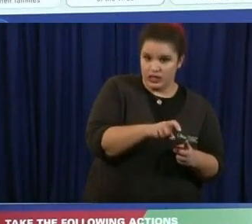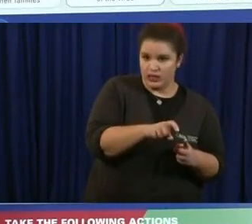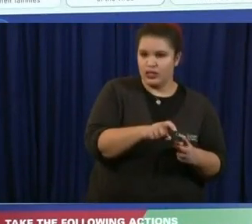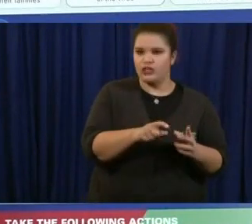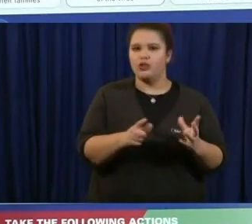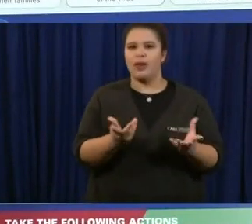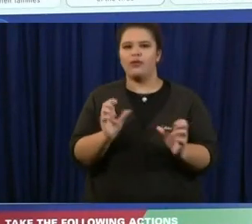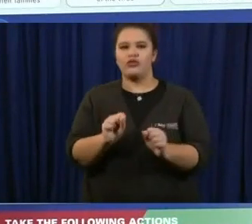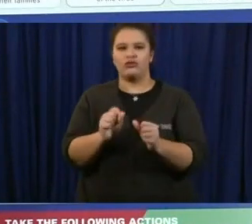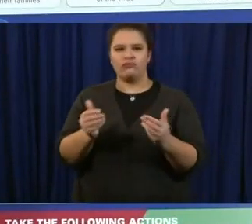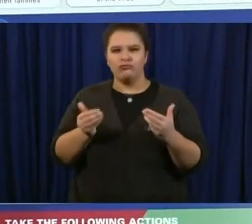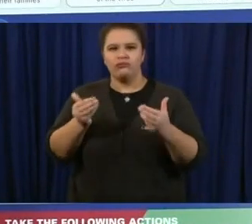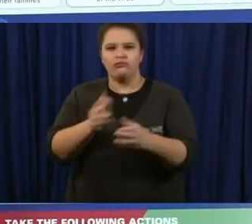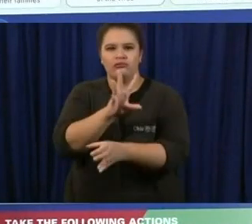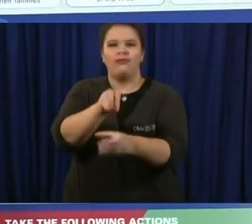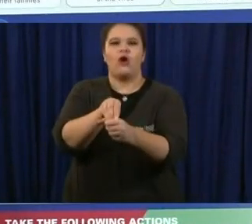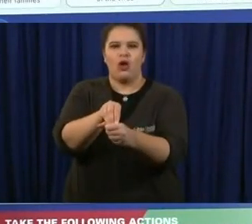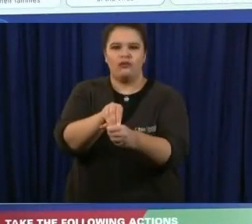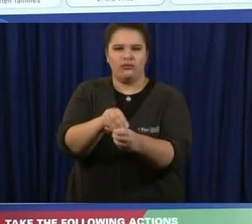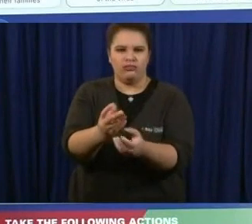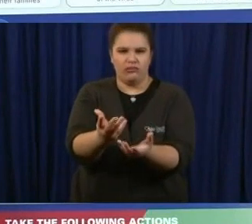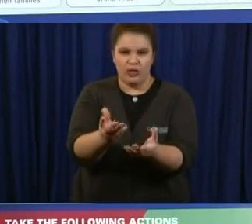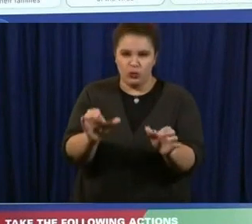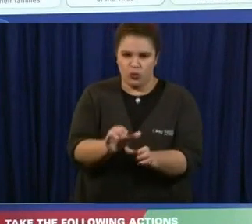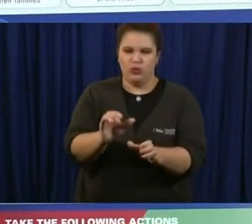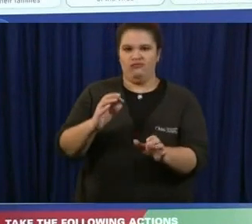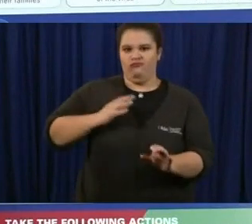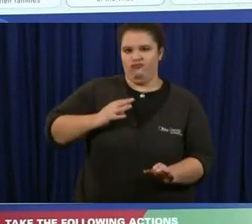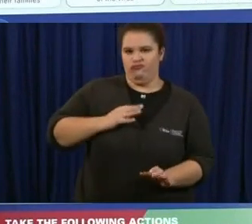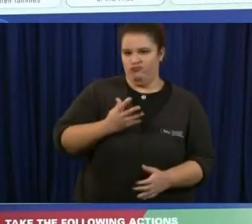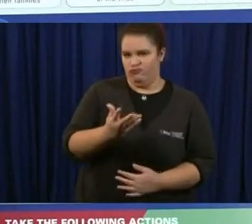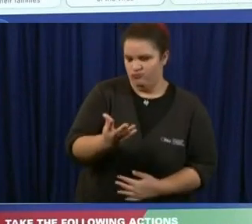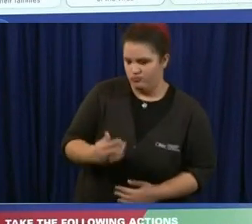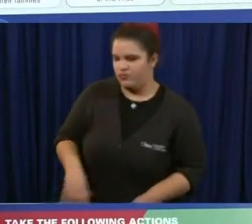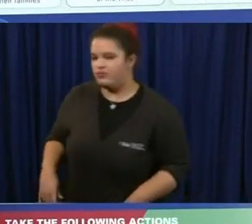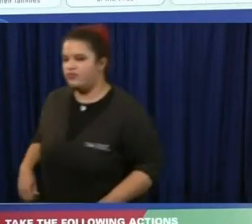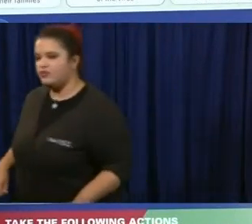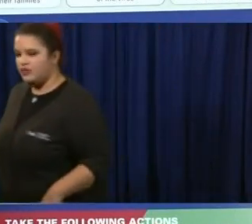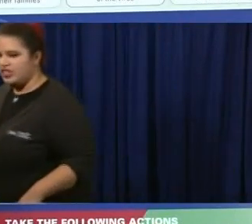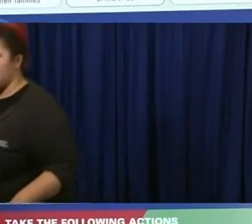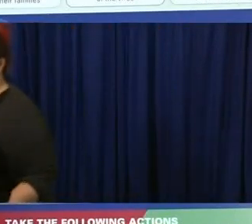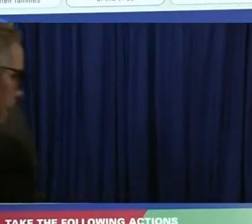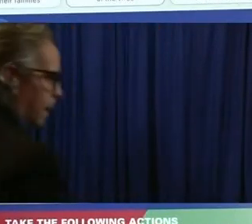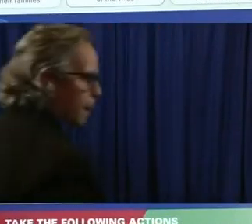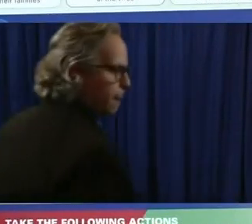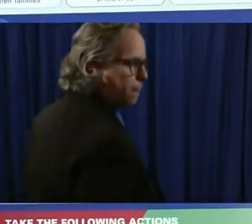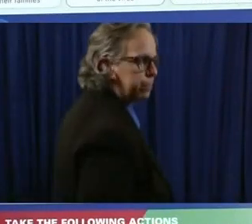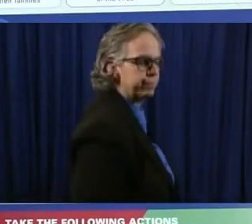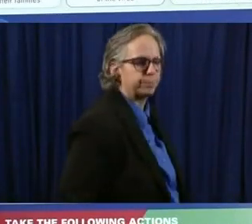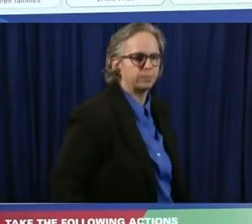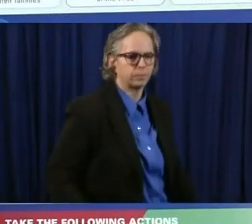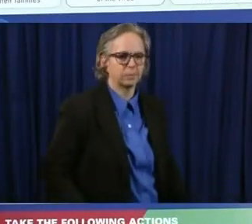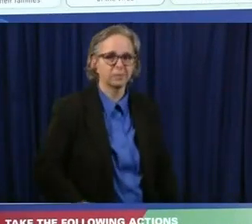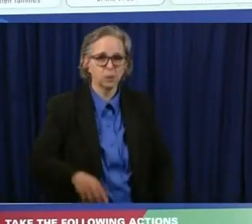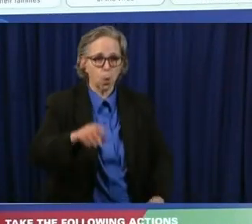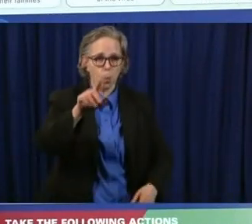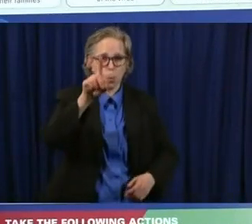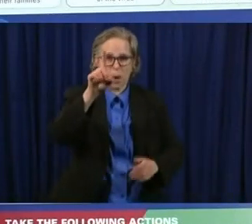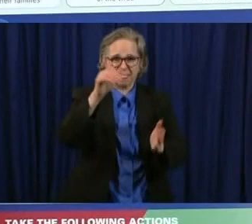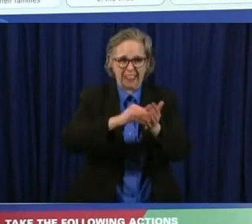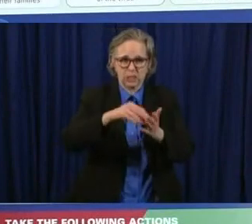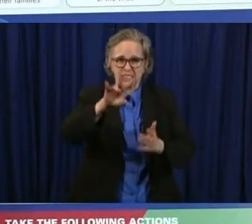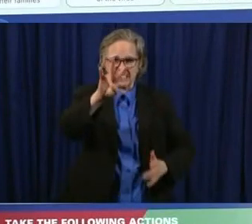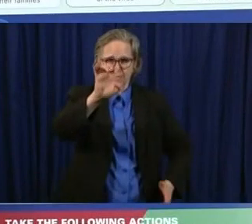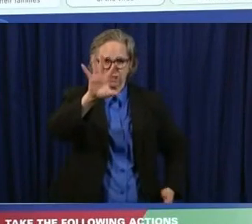i'll start my understanding is that the 1750 is the total which would include uh what health departments already